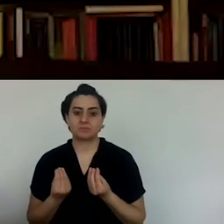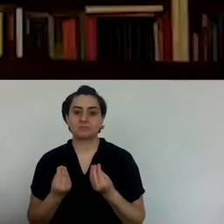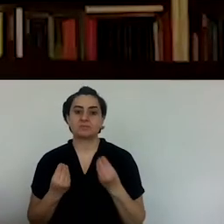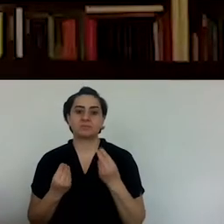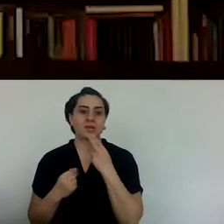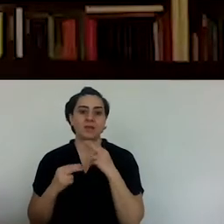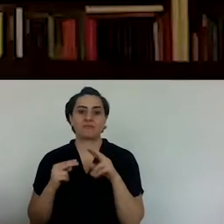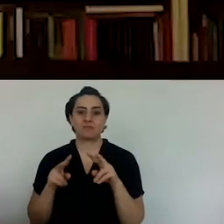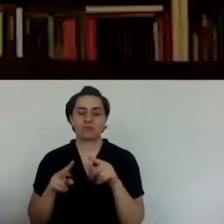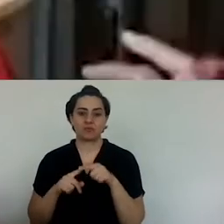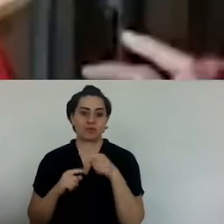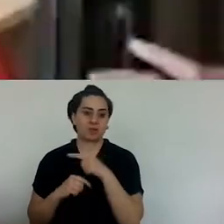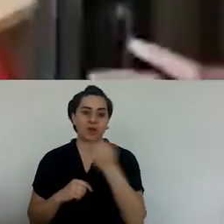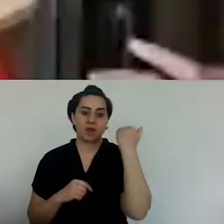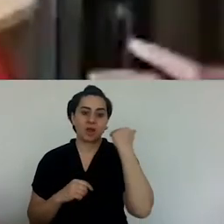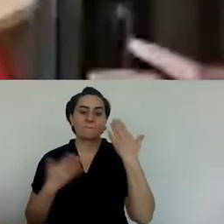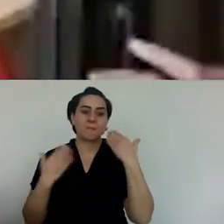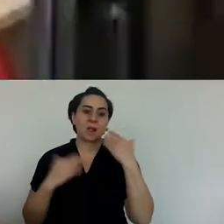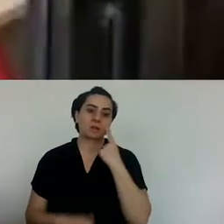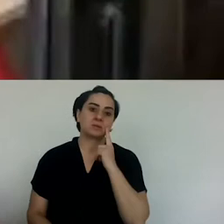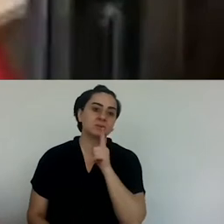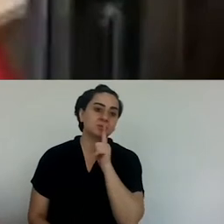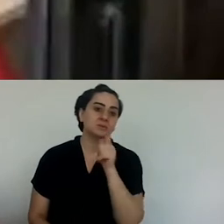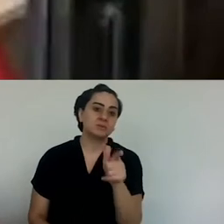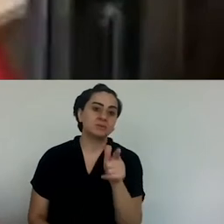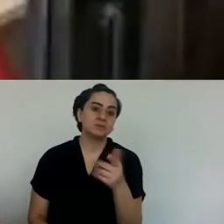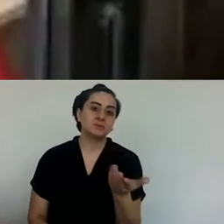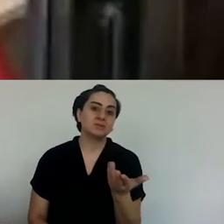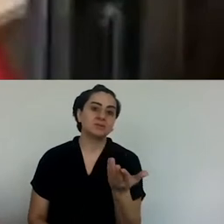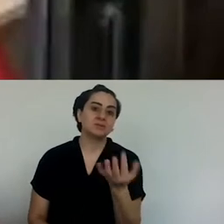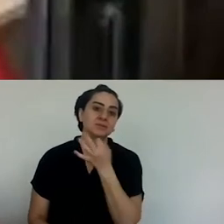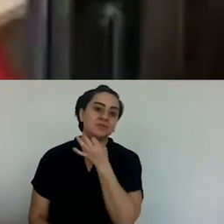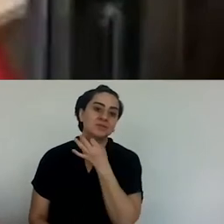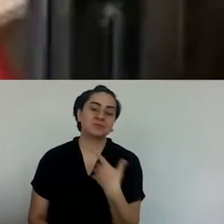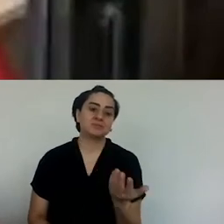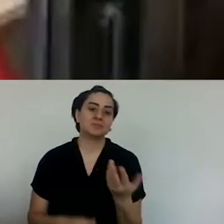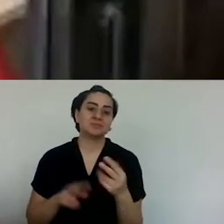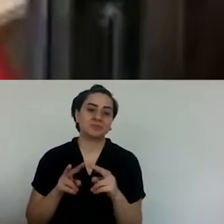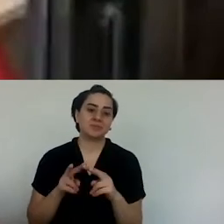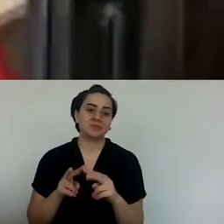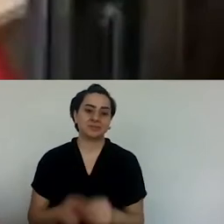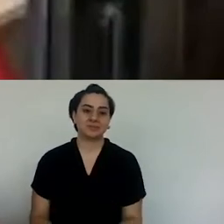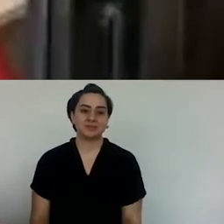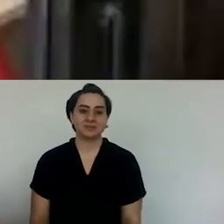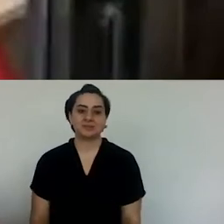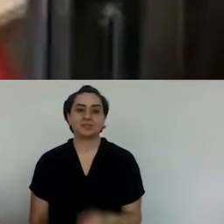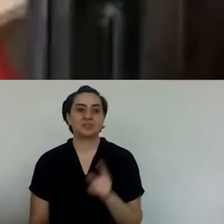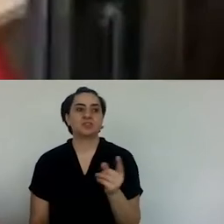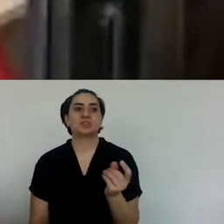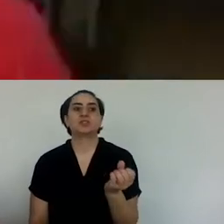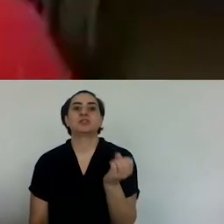If it was delayed a little bit, Madame Fufu would shout after him.